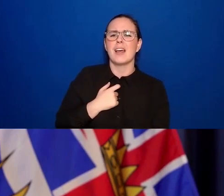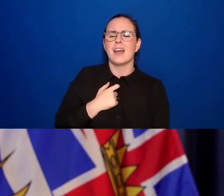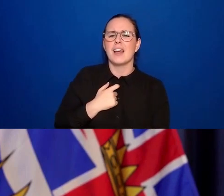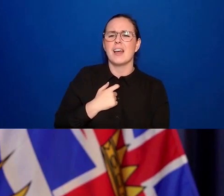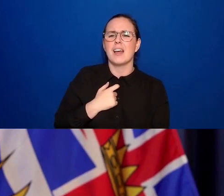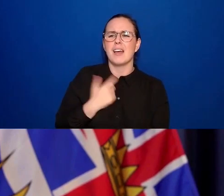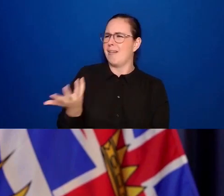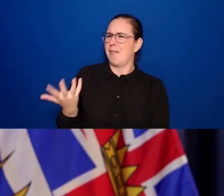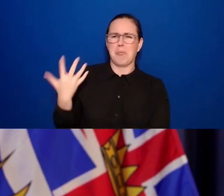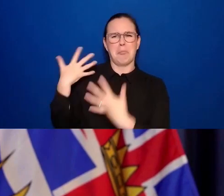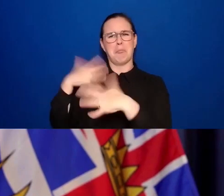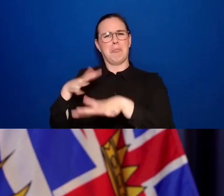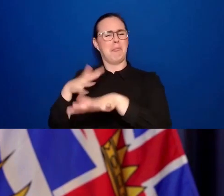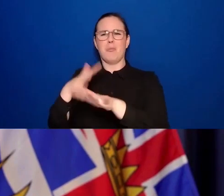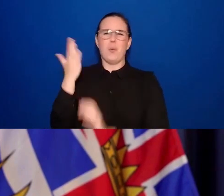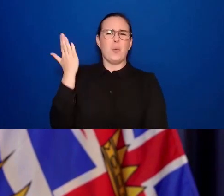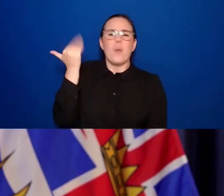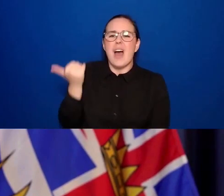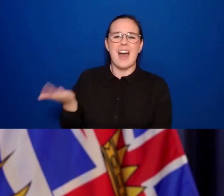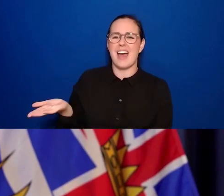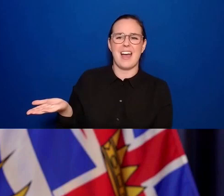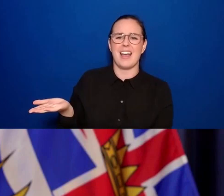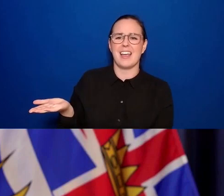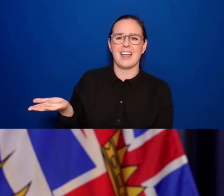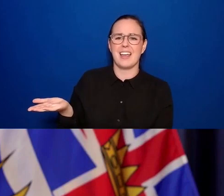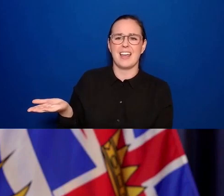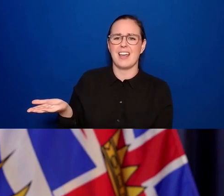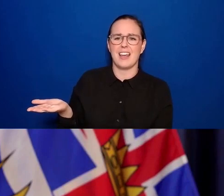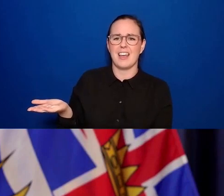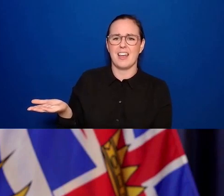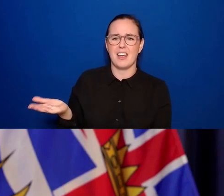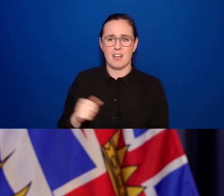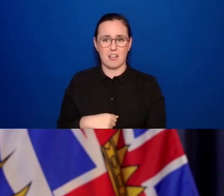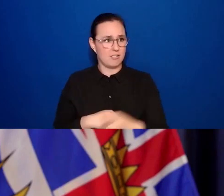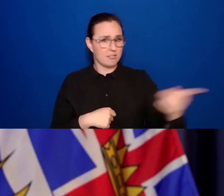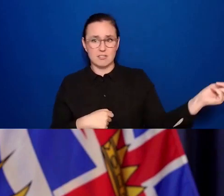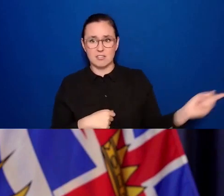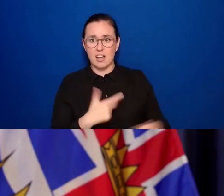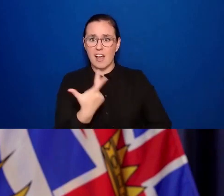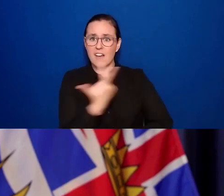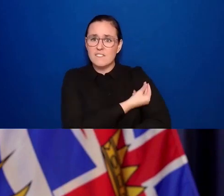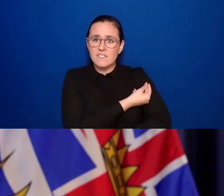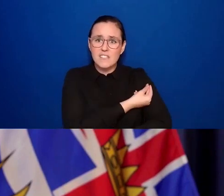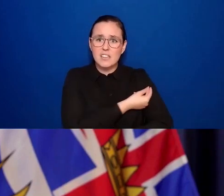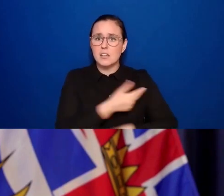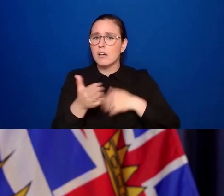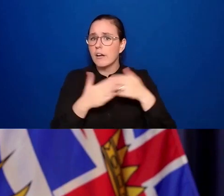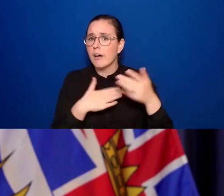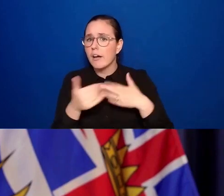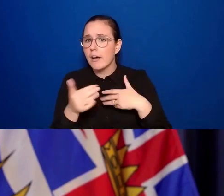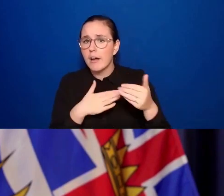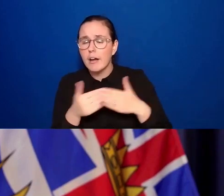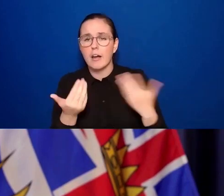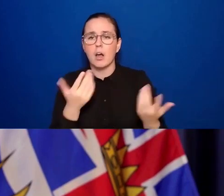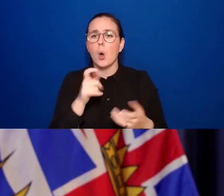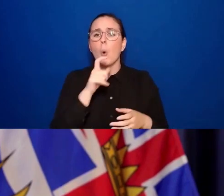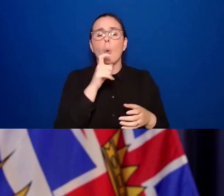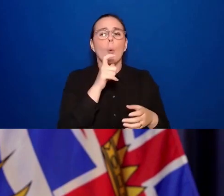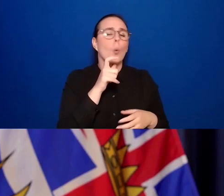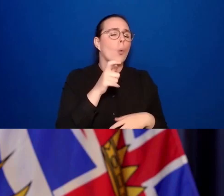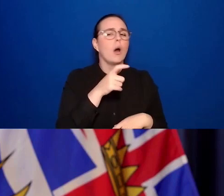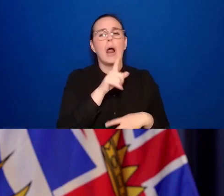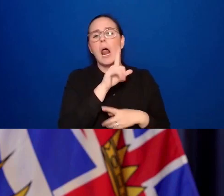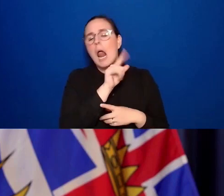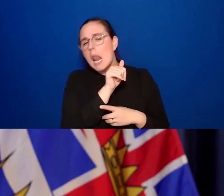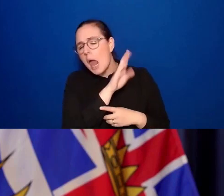mean, there are, people are getting vaccinated, whether they're Liberals, New Democrats, Conservatives, Greens, Independents. People are